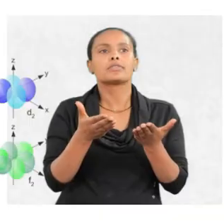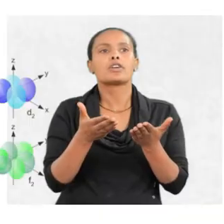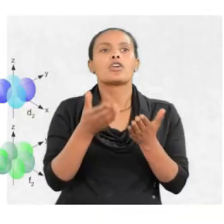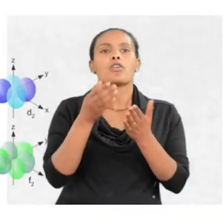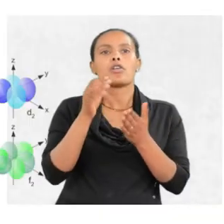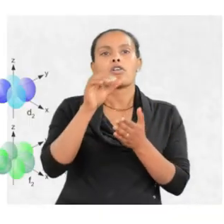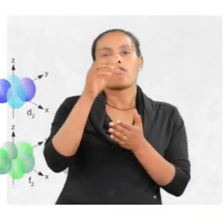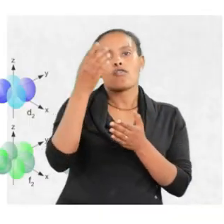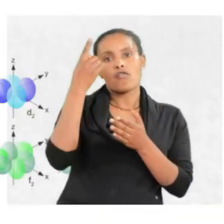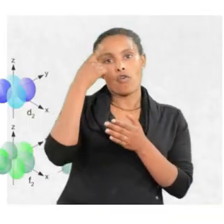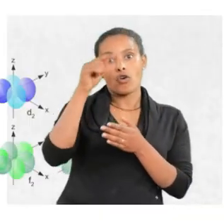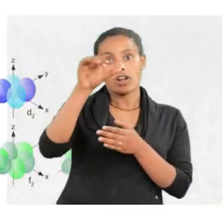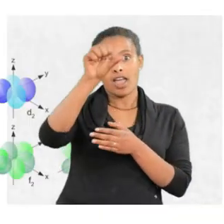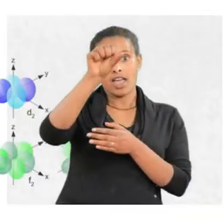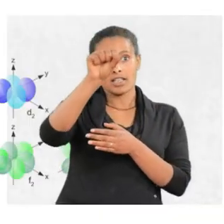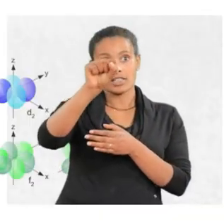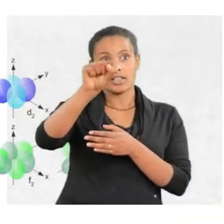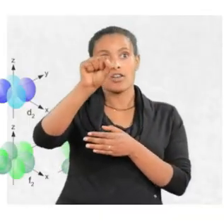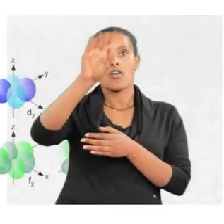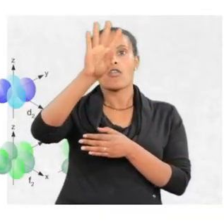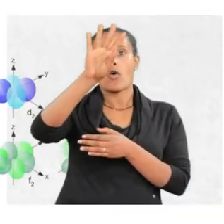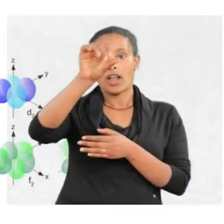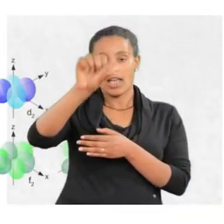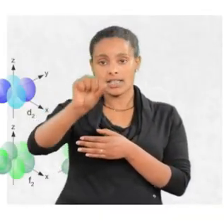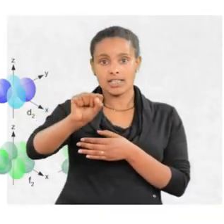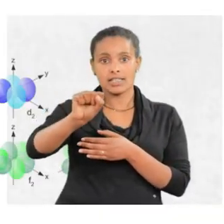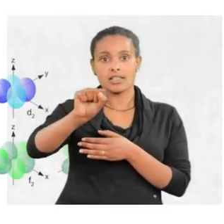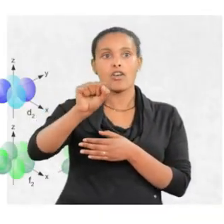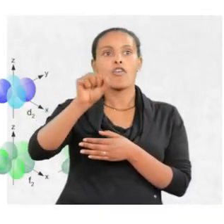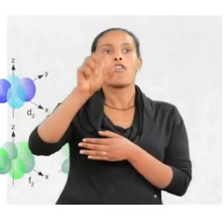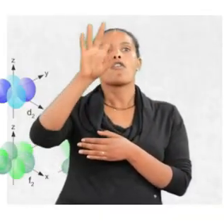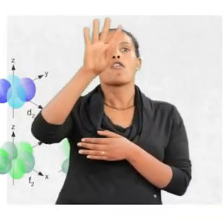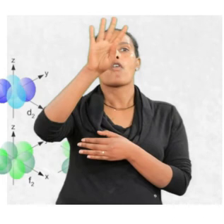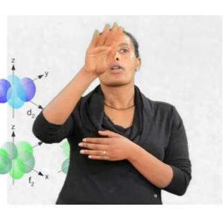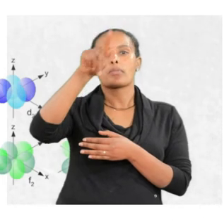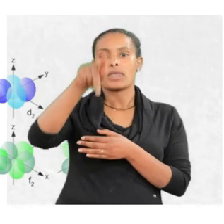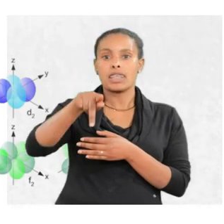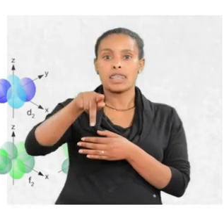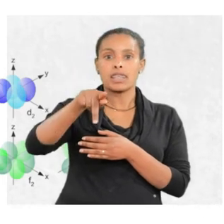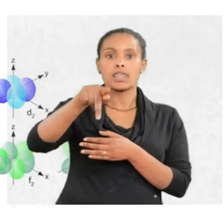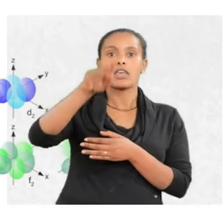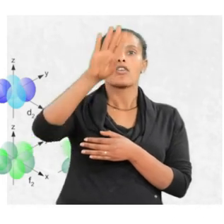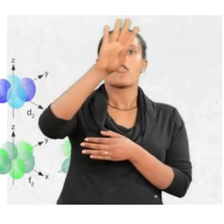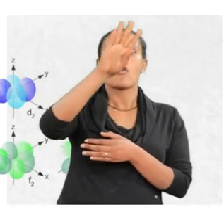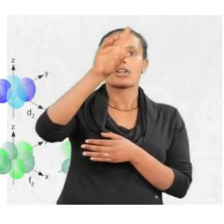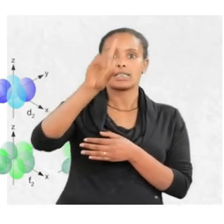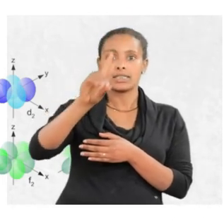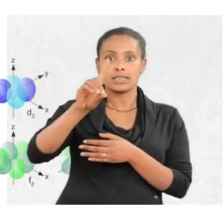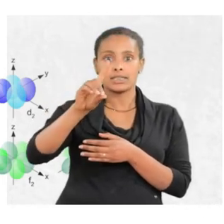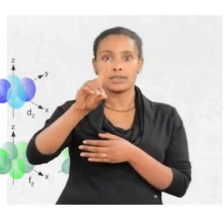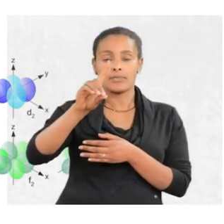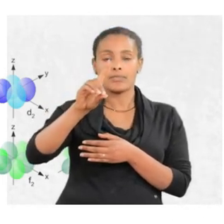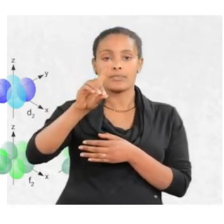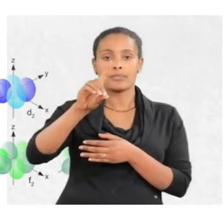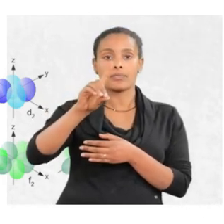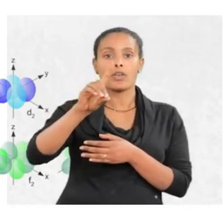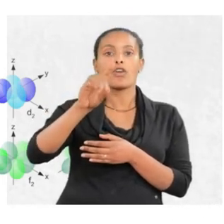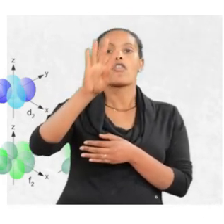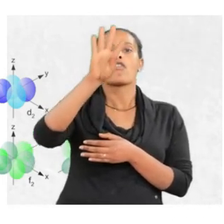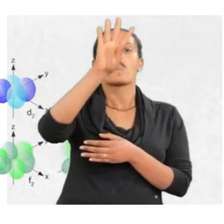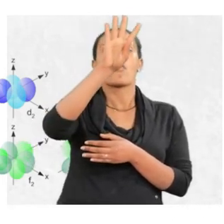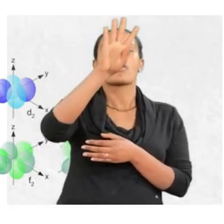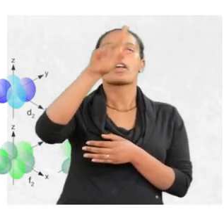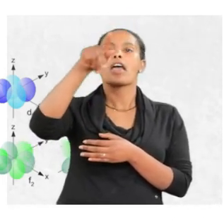atomic orbitals, see. 4s atomic orbital, 4p atomic orbitals, 4d atomic orbitals, and